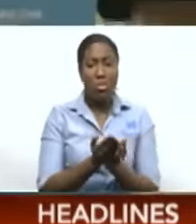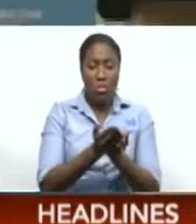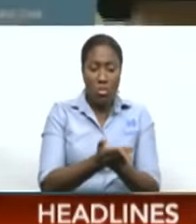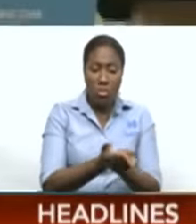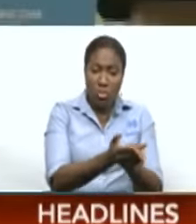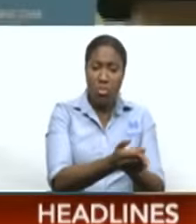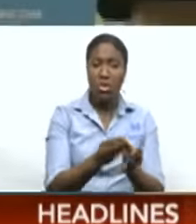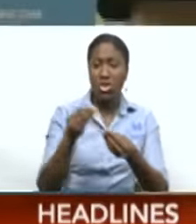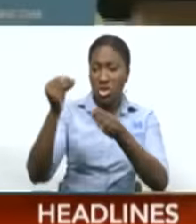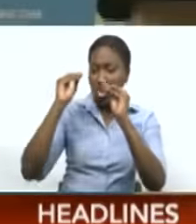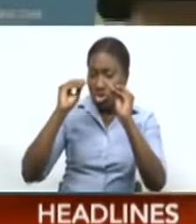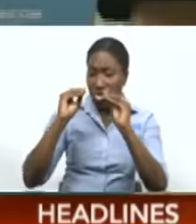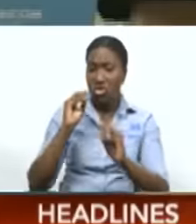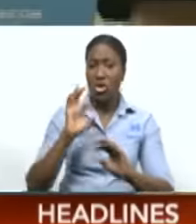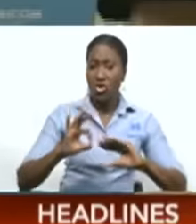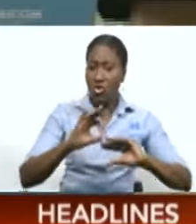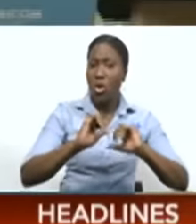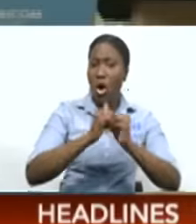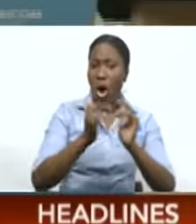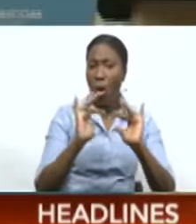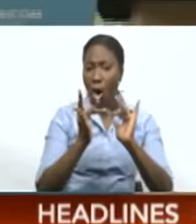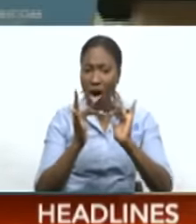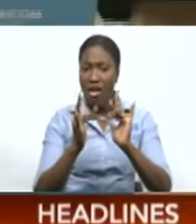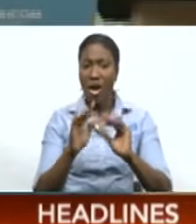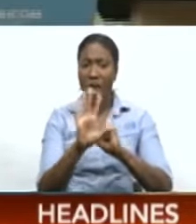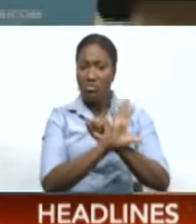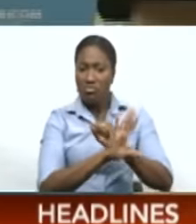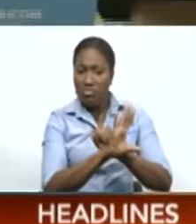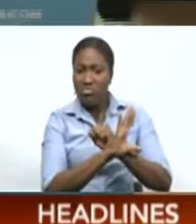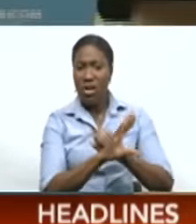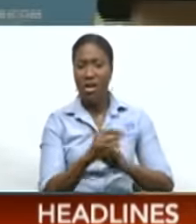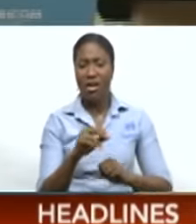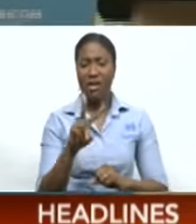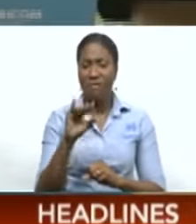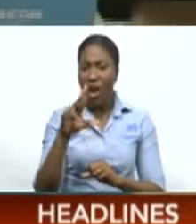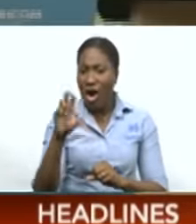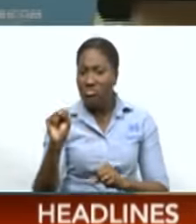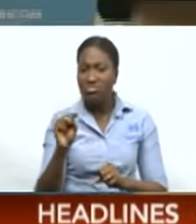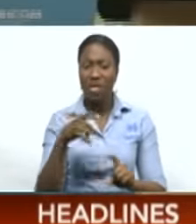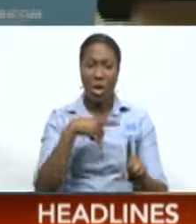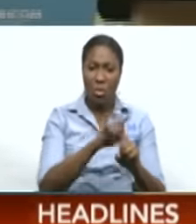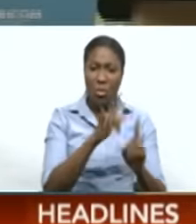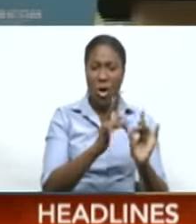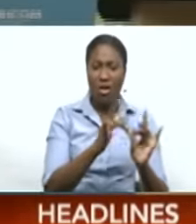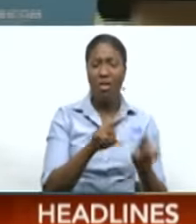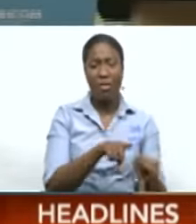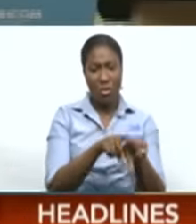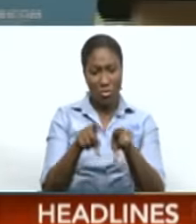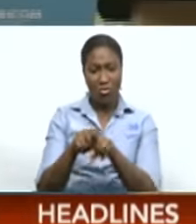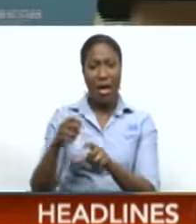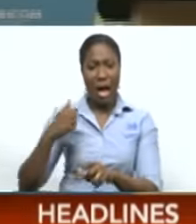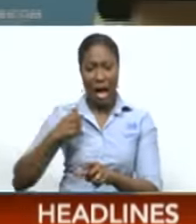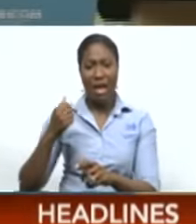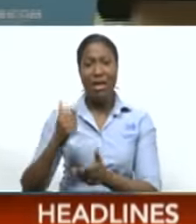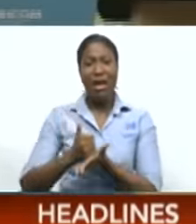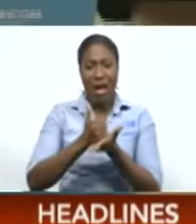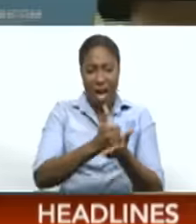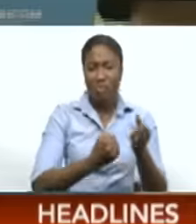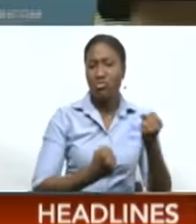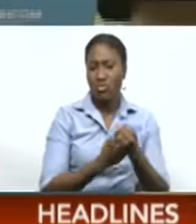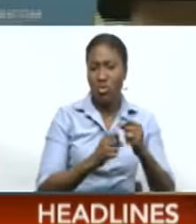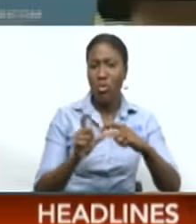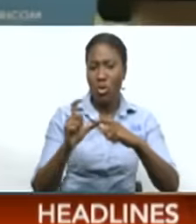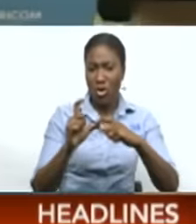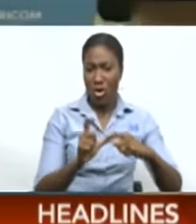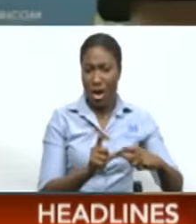Prime Minister Dr. Keith Rowley says further representation can also improve conditions across the islands. One of the things